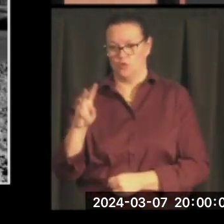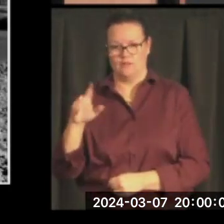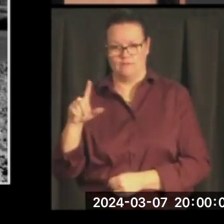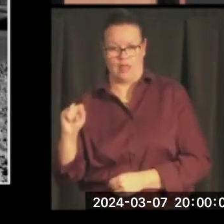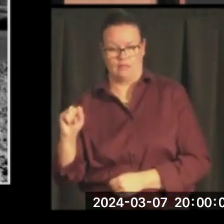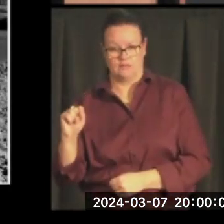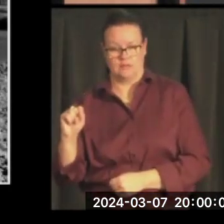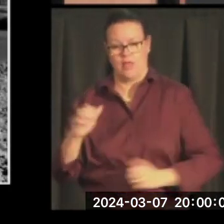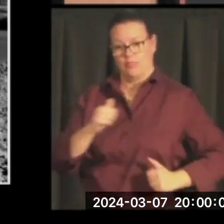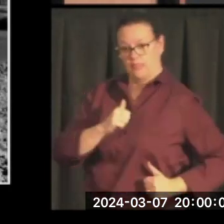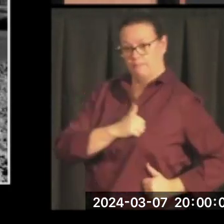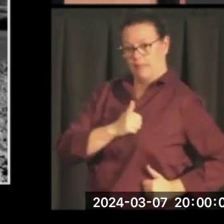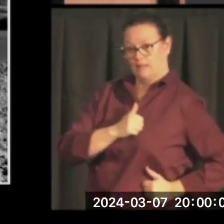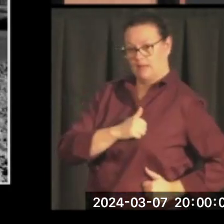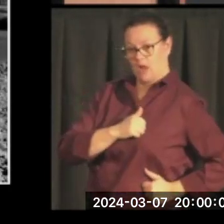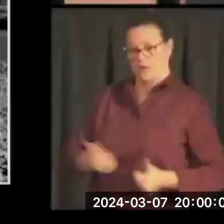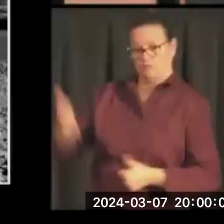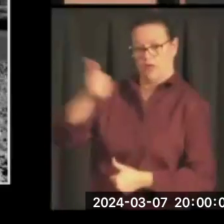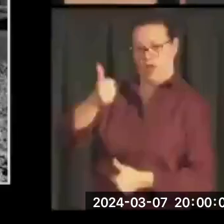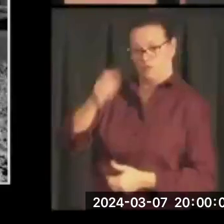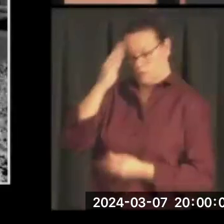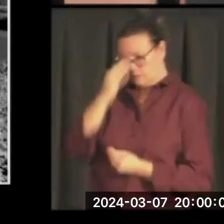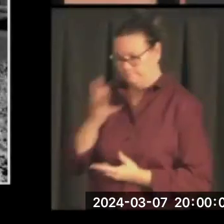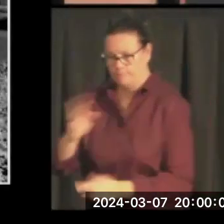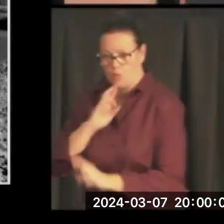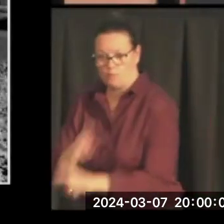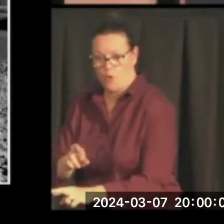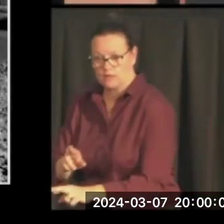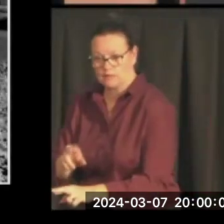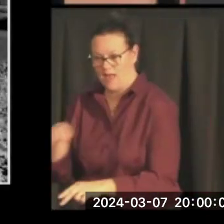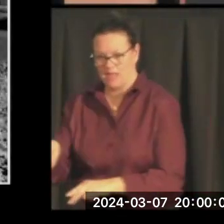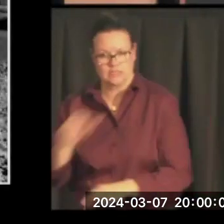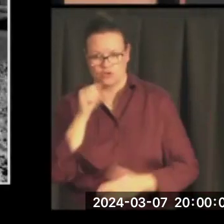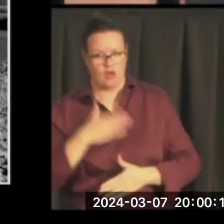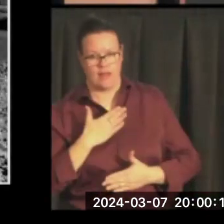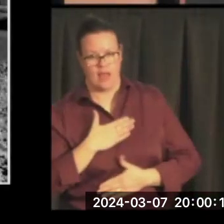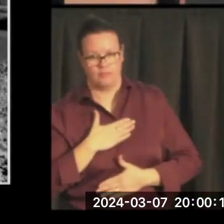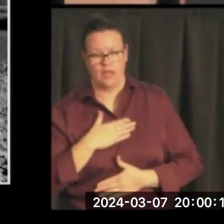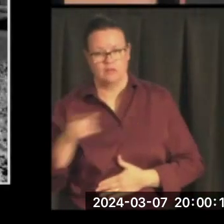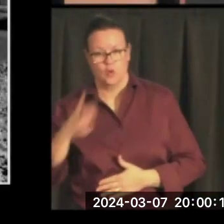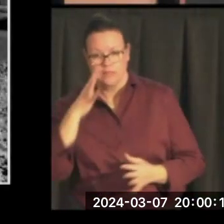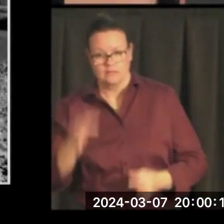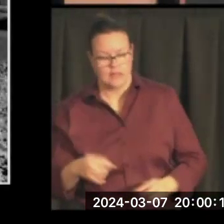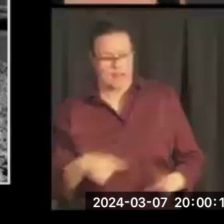are giving him about Asia, sends Mansfield to go to Asia on a private mission, as a personal embassy.